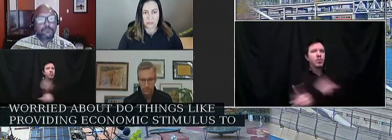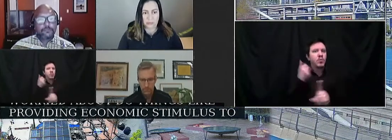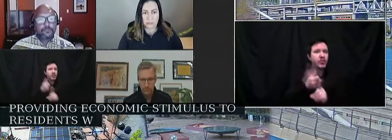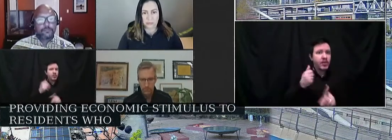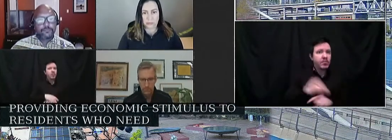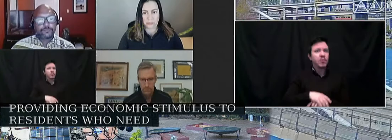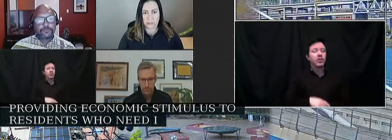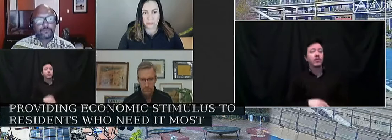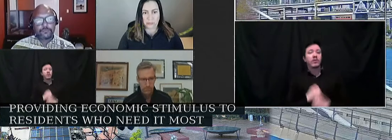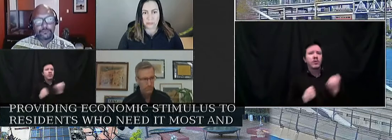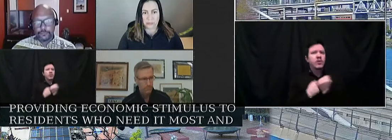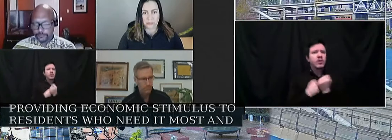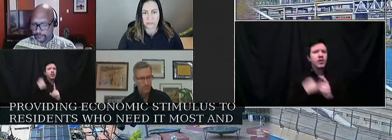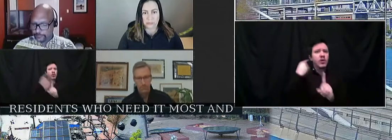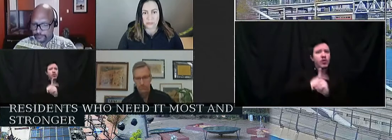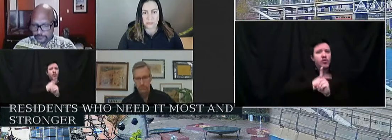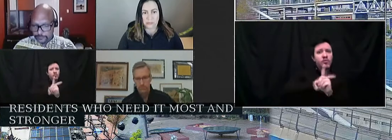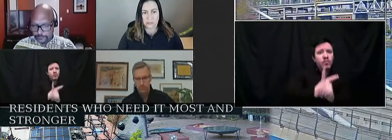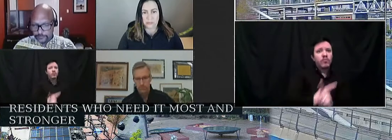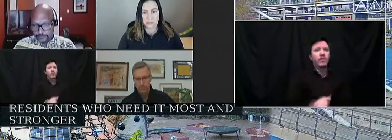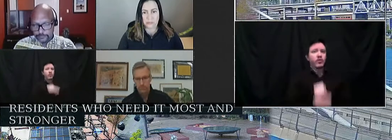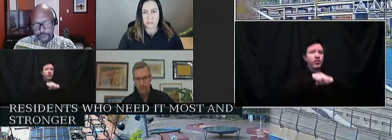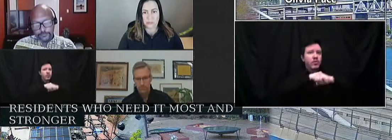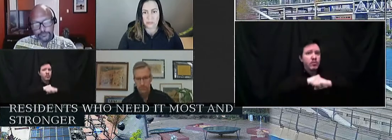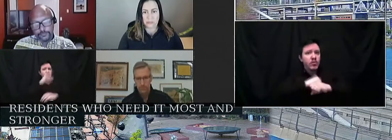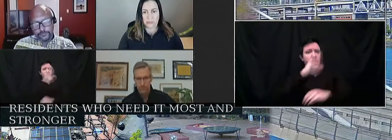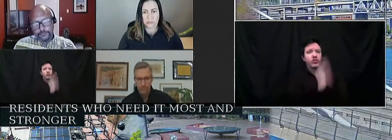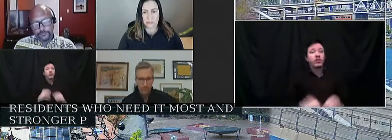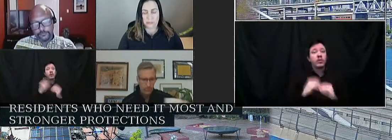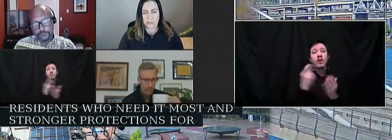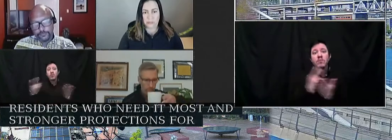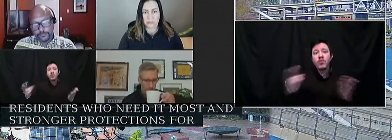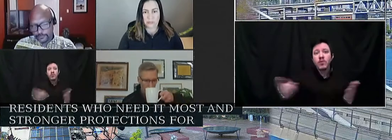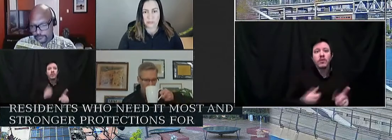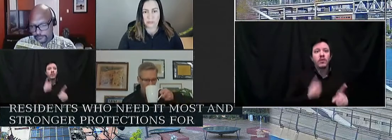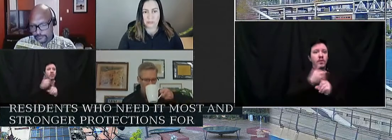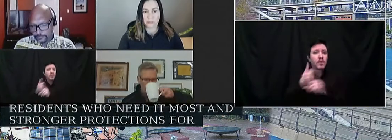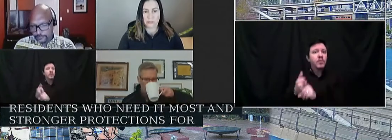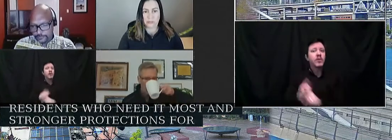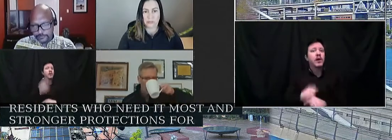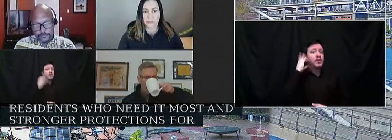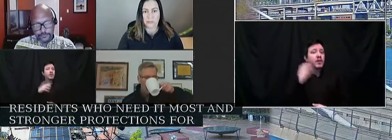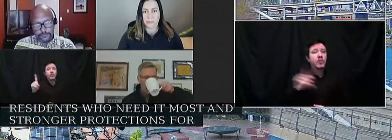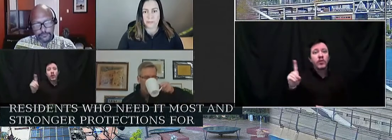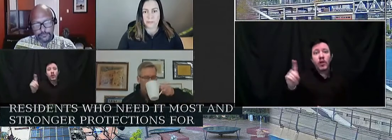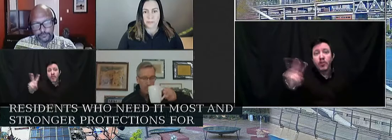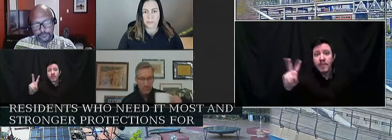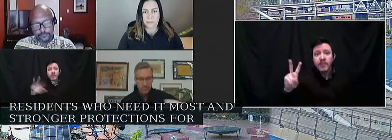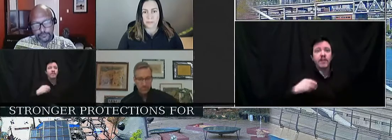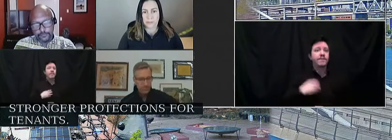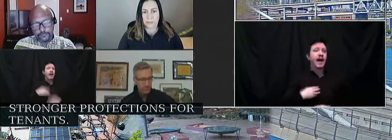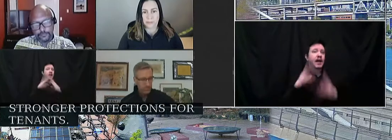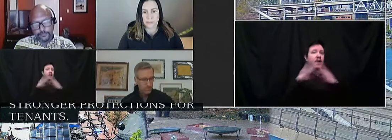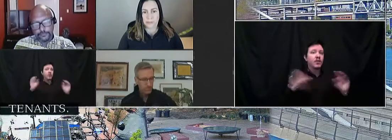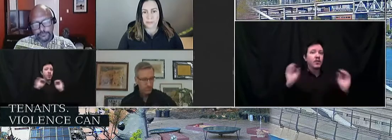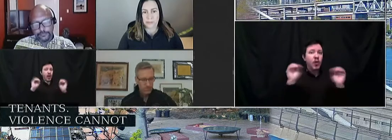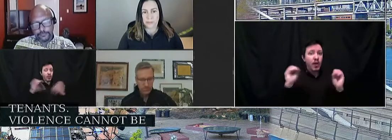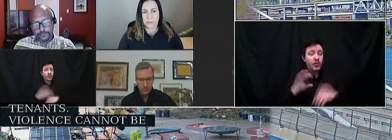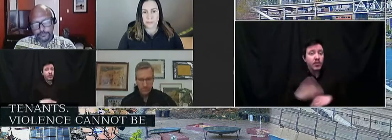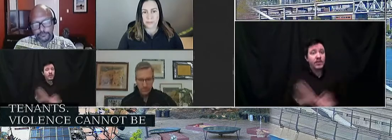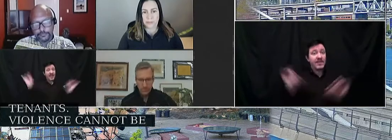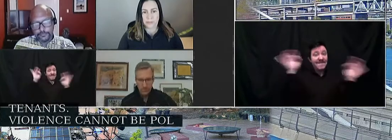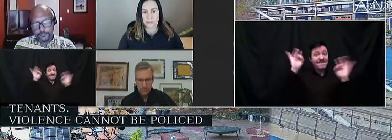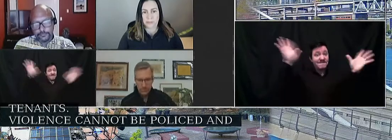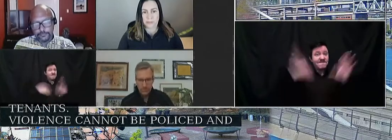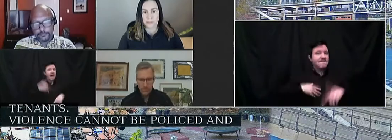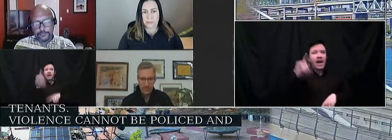tenants, put more funding towards substantial resources for those who are houseless or experiencing domestic violence. Violence cannot be policed and controlled away.